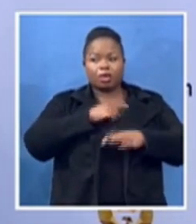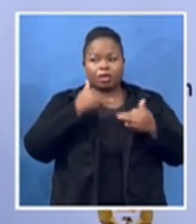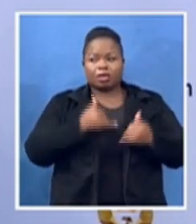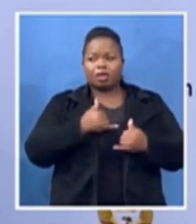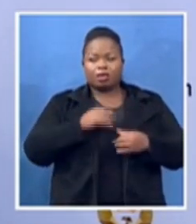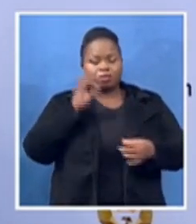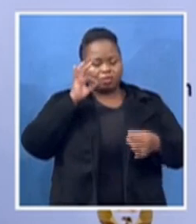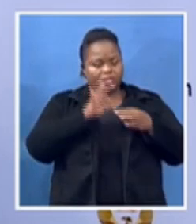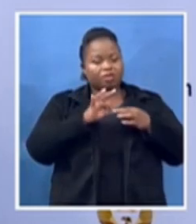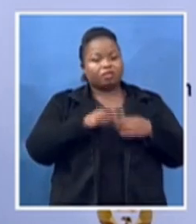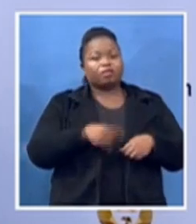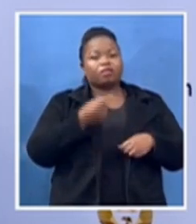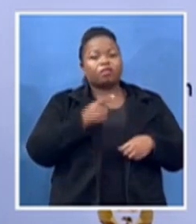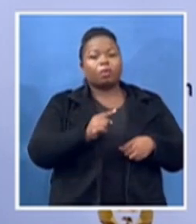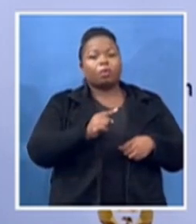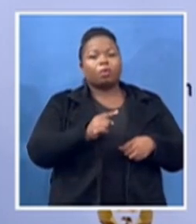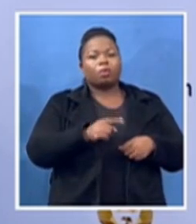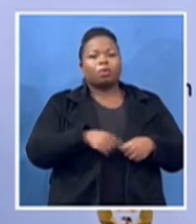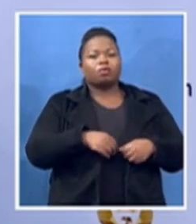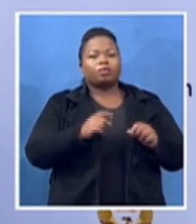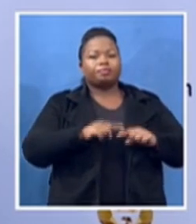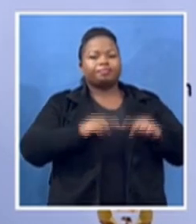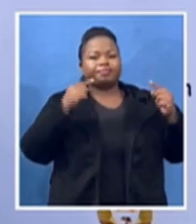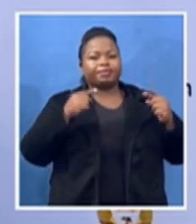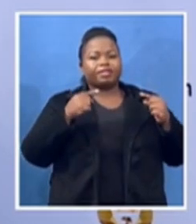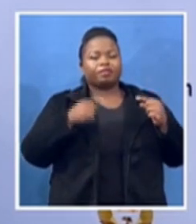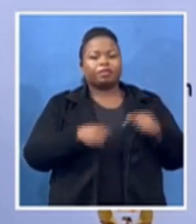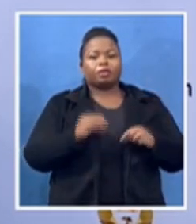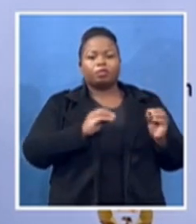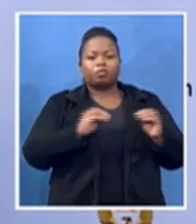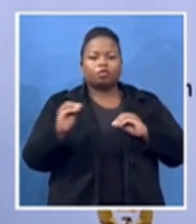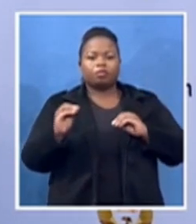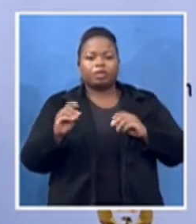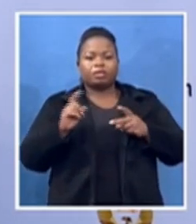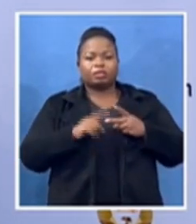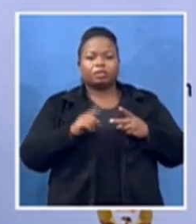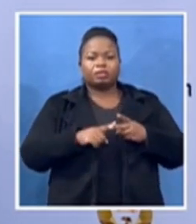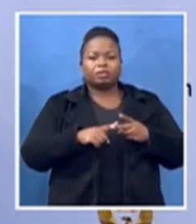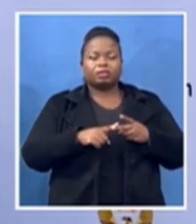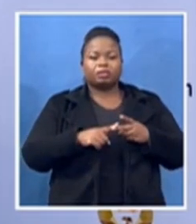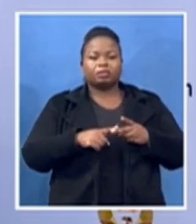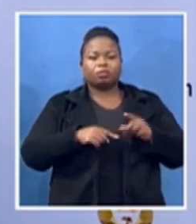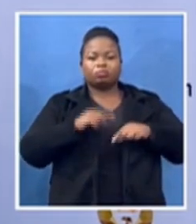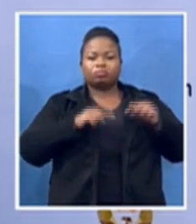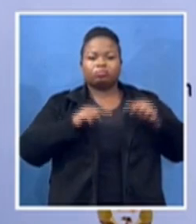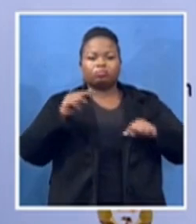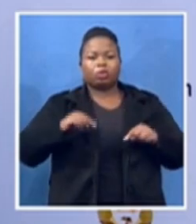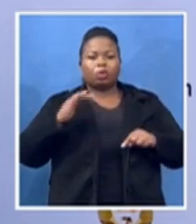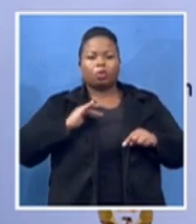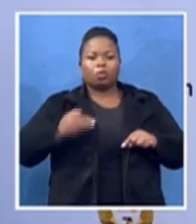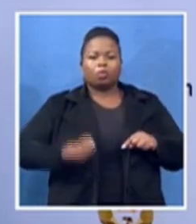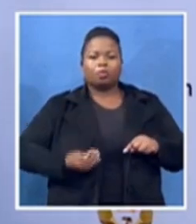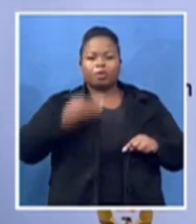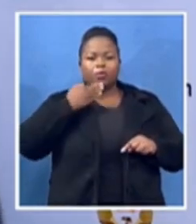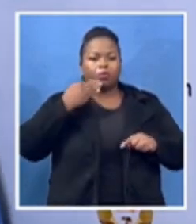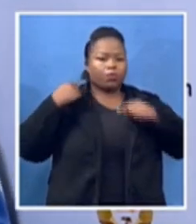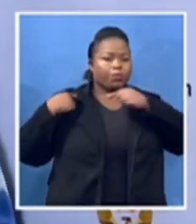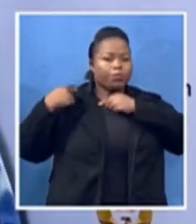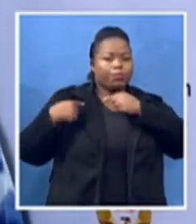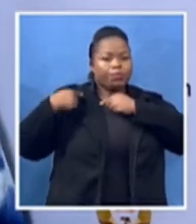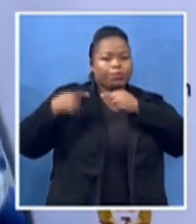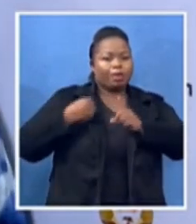movements matters stalwarts of our struggle i'm praying minister that